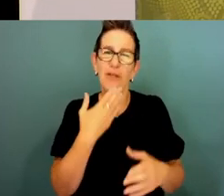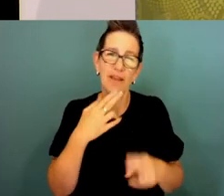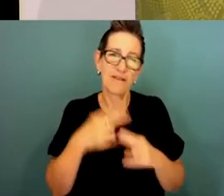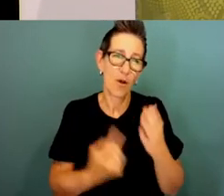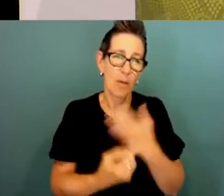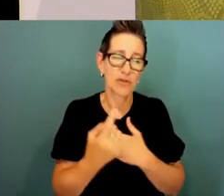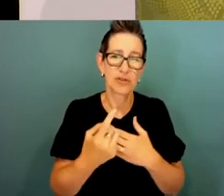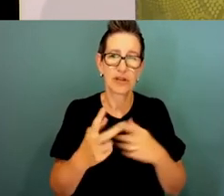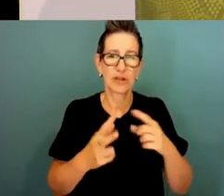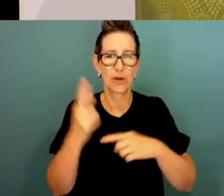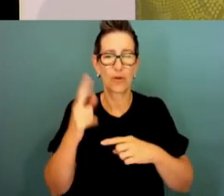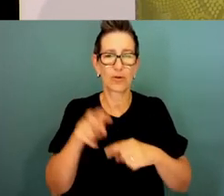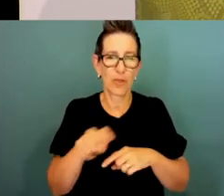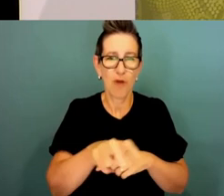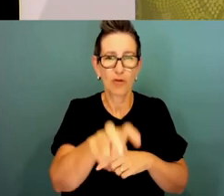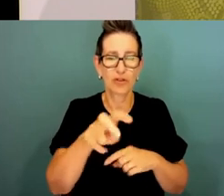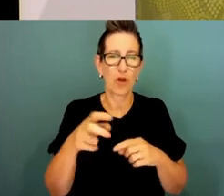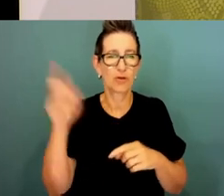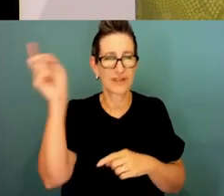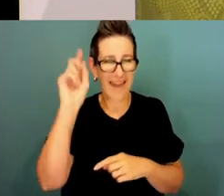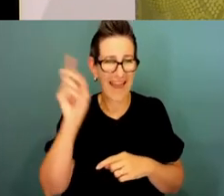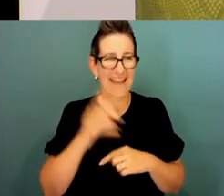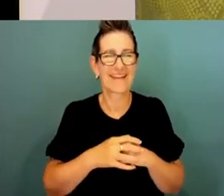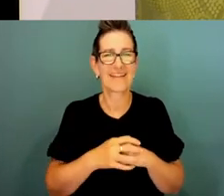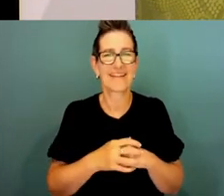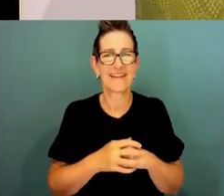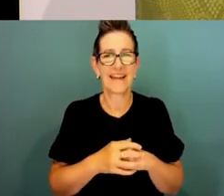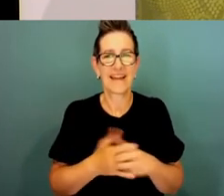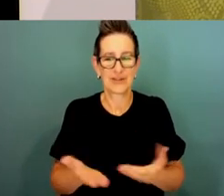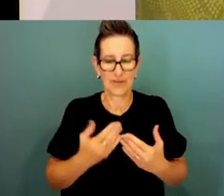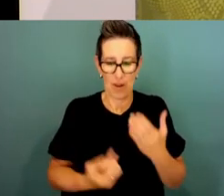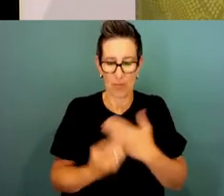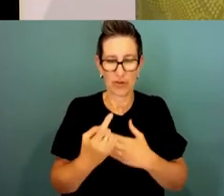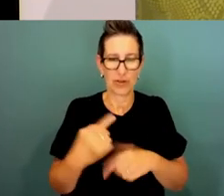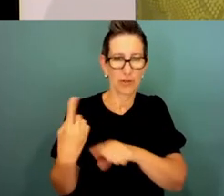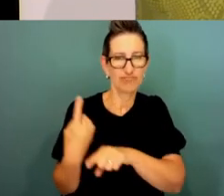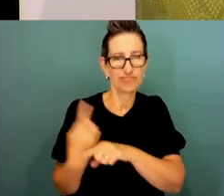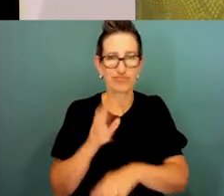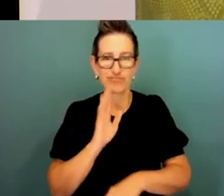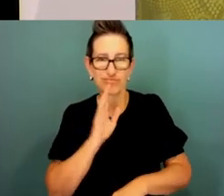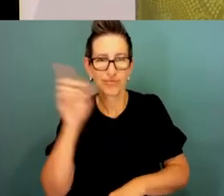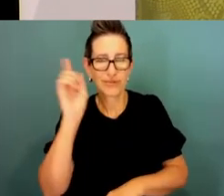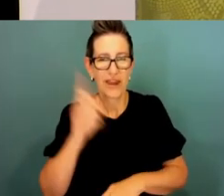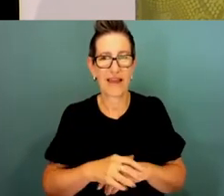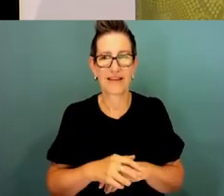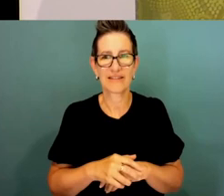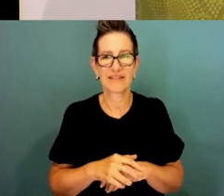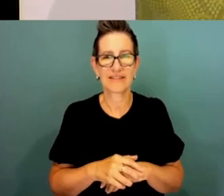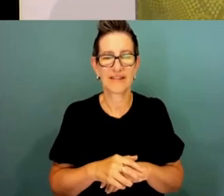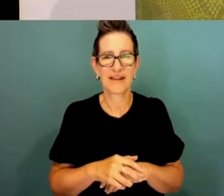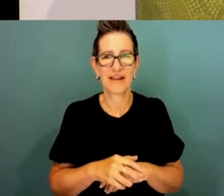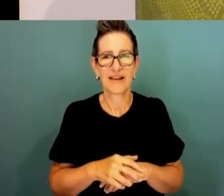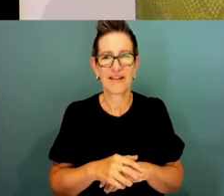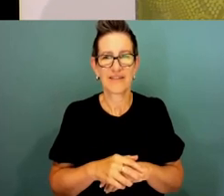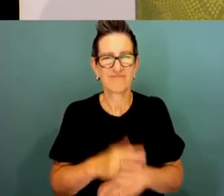opportunity to launch the Roadshow today and have this opportunity just to give you, say, a few remarks. I really cherish this part of